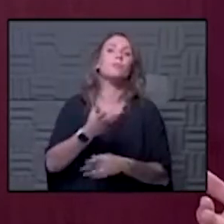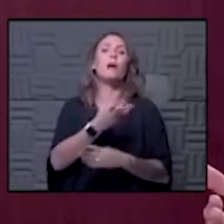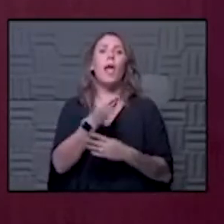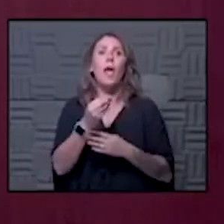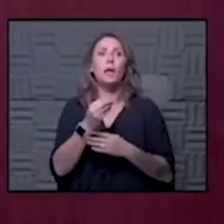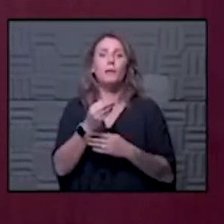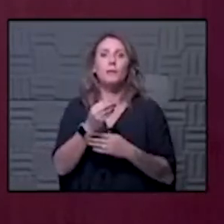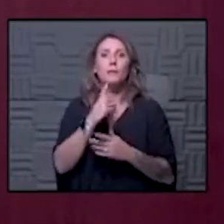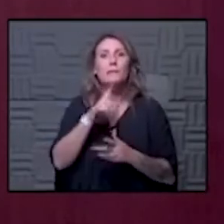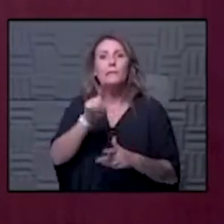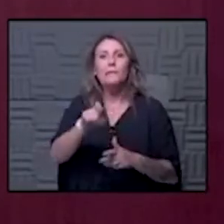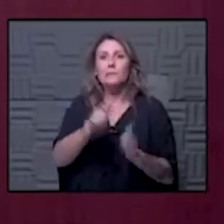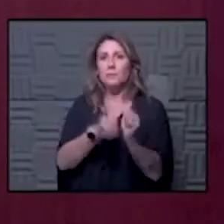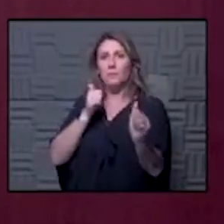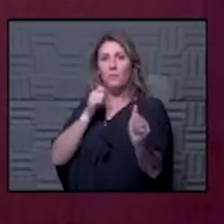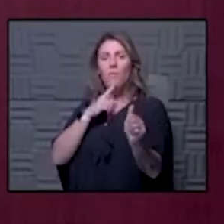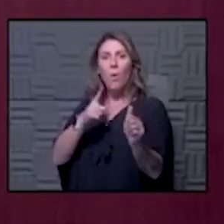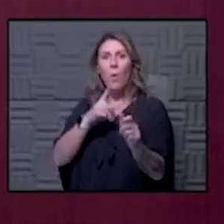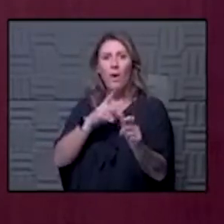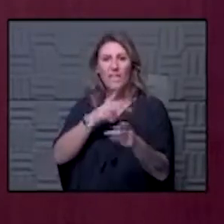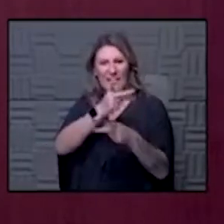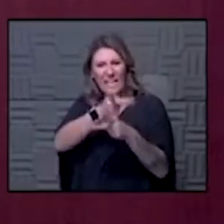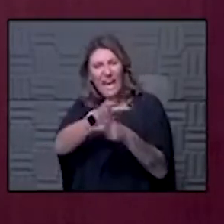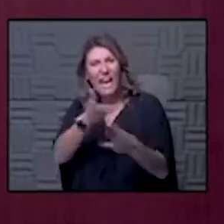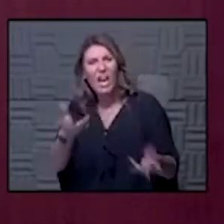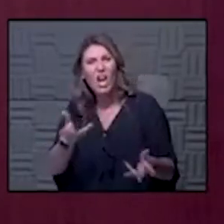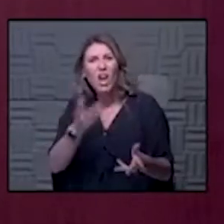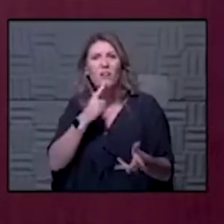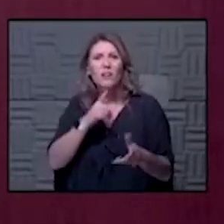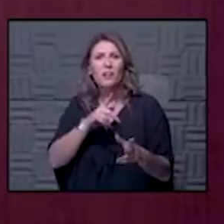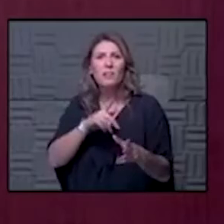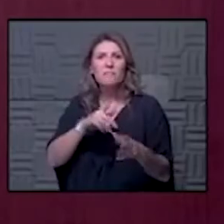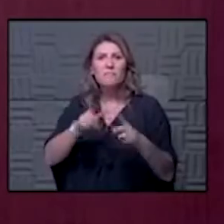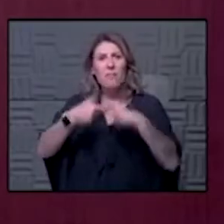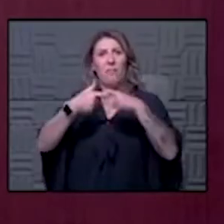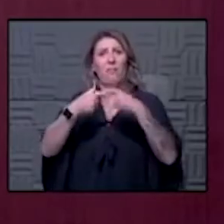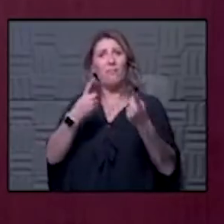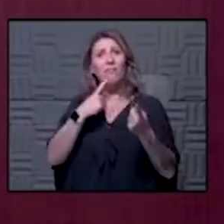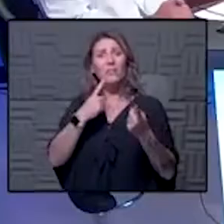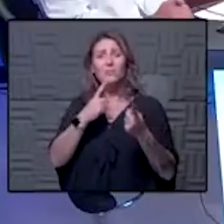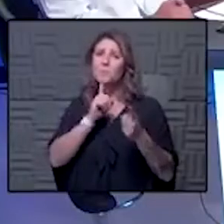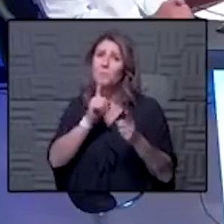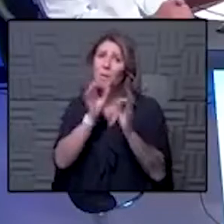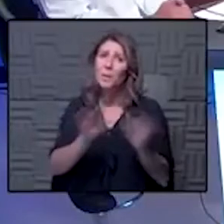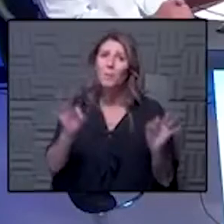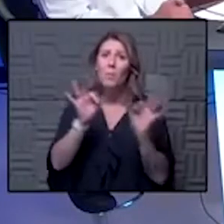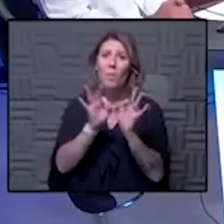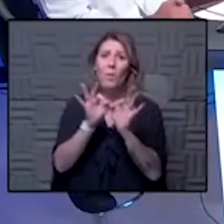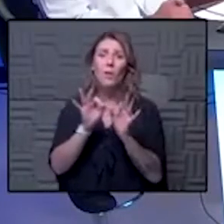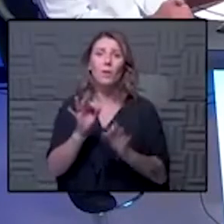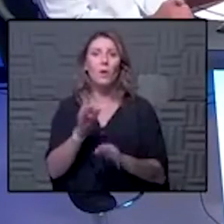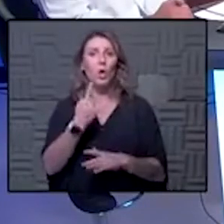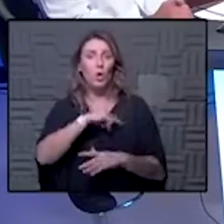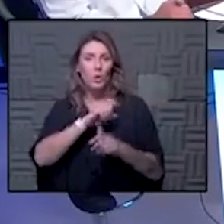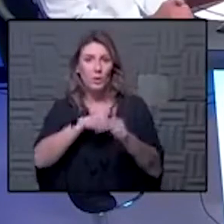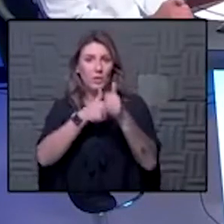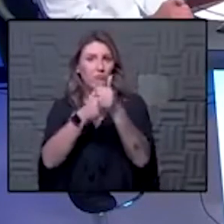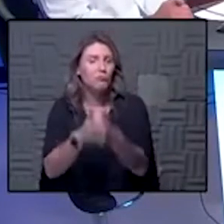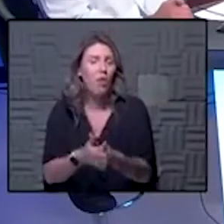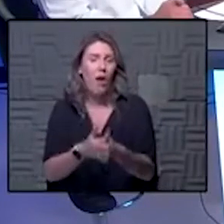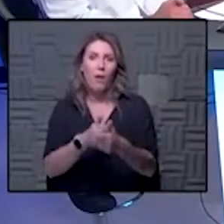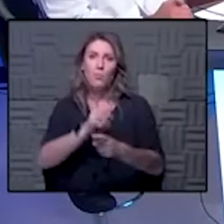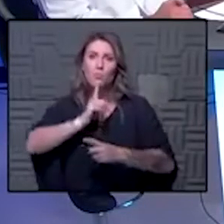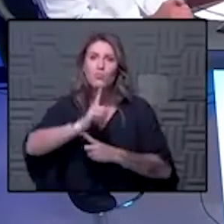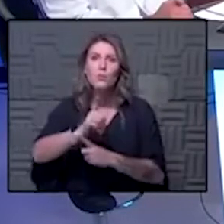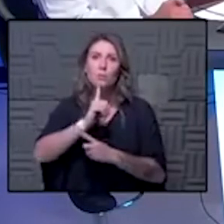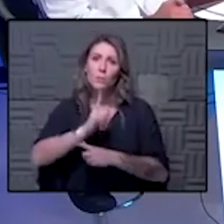delays that can be really critical to the health of individuals so just to say we track this Dana really really